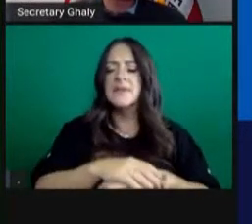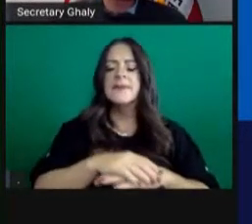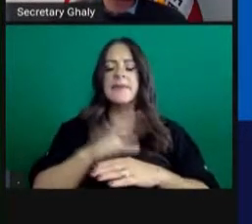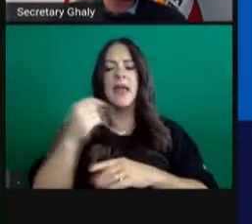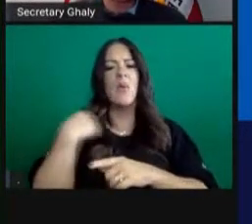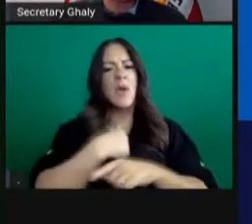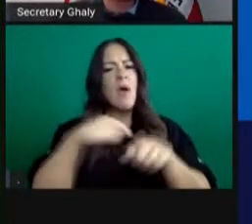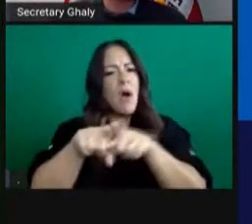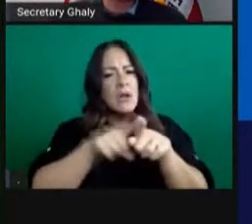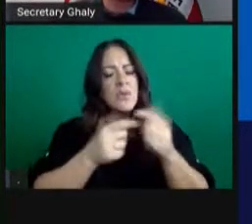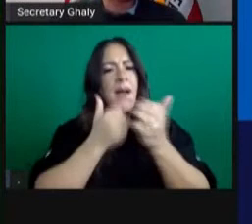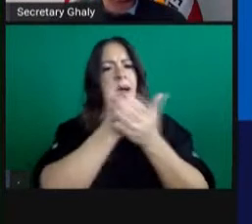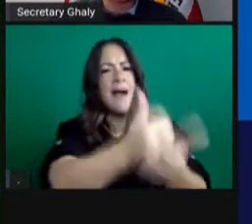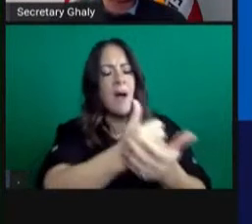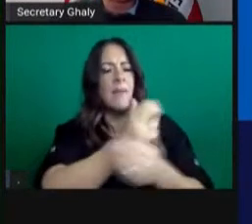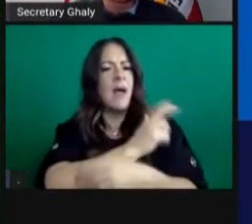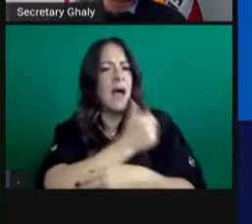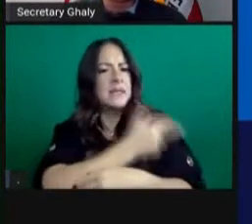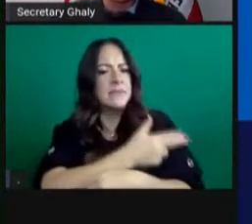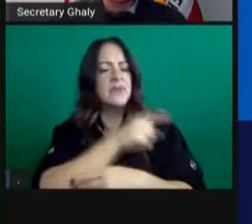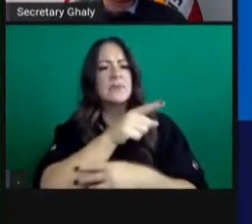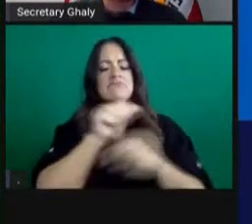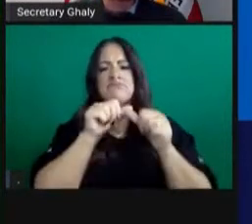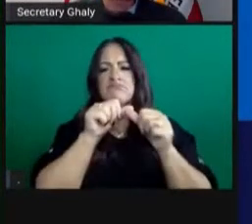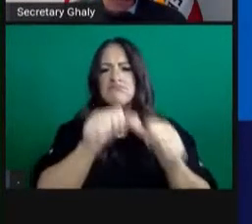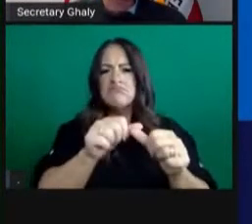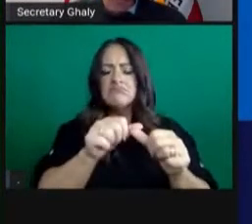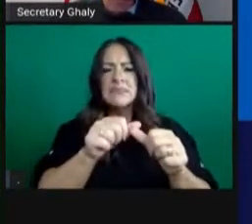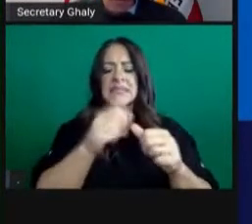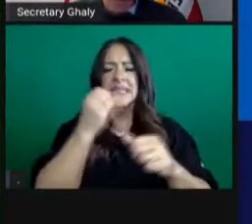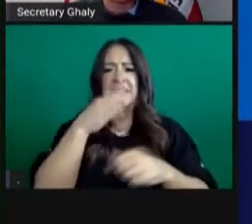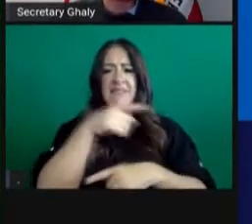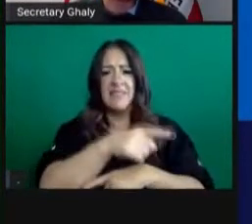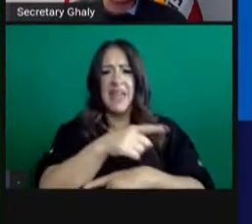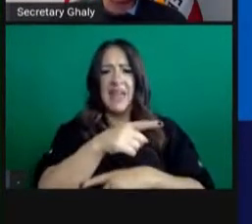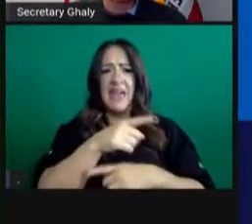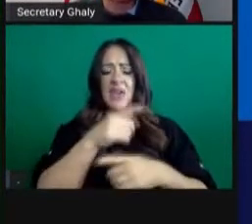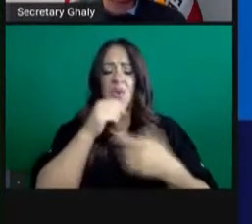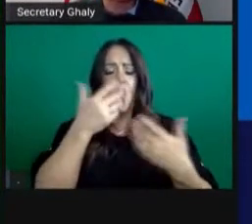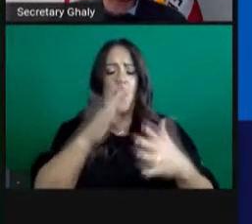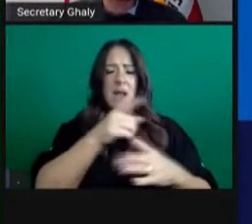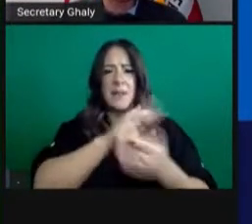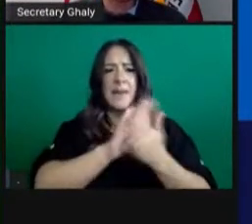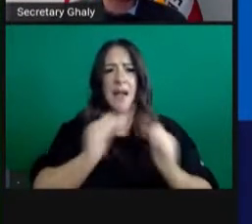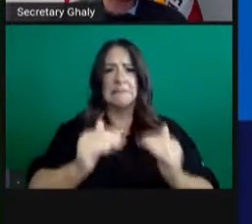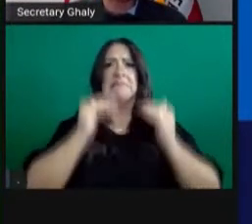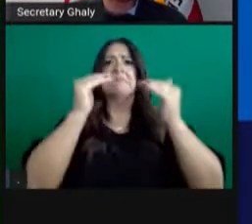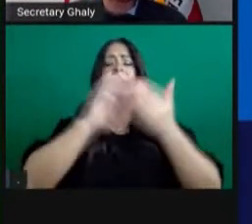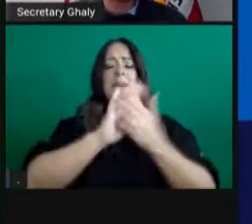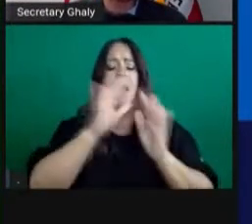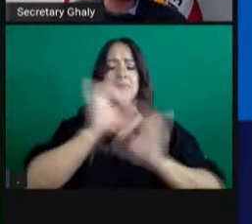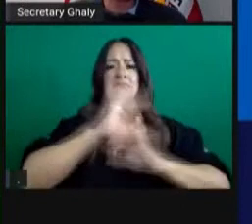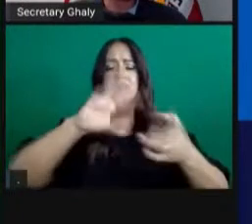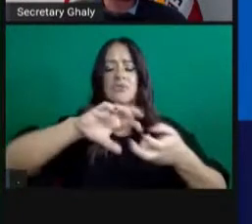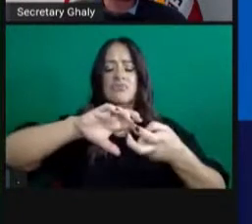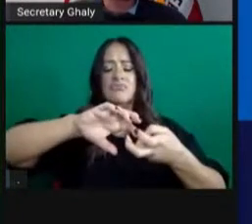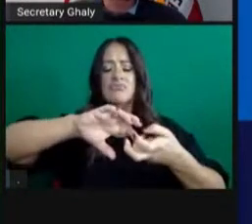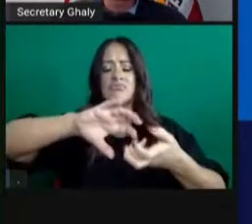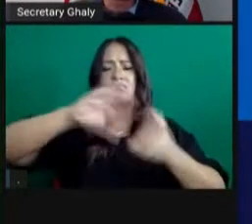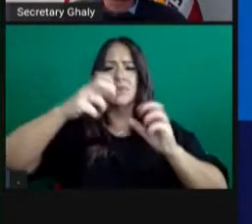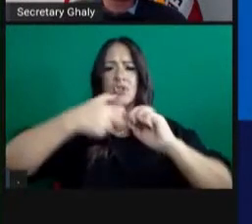hospitals remain in crisis care for as little time as possible, that they quickly return